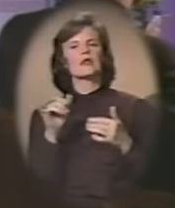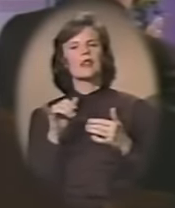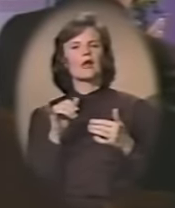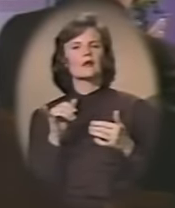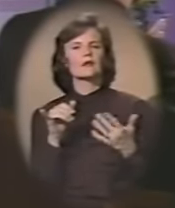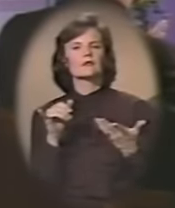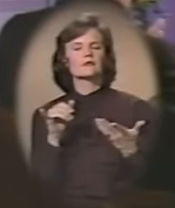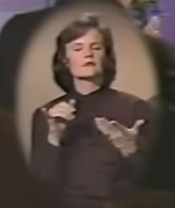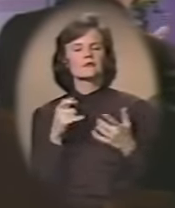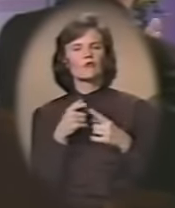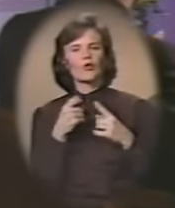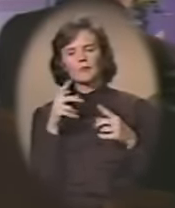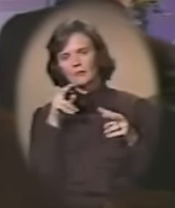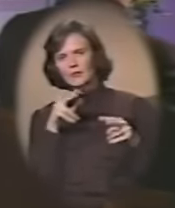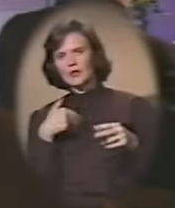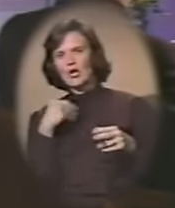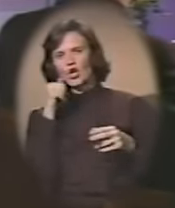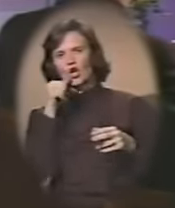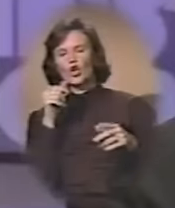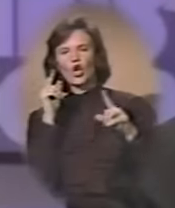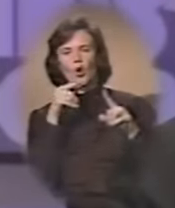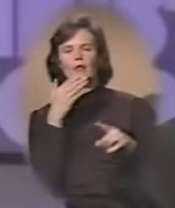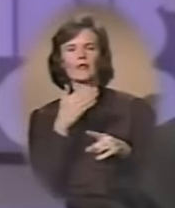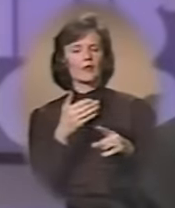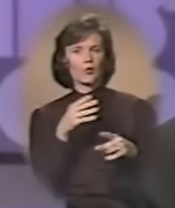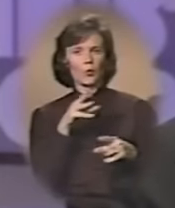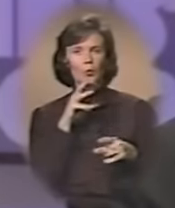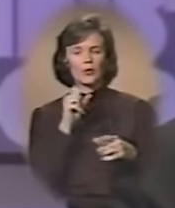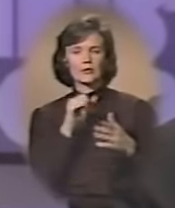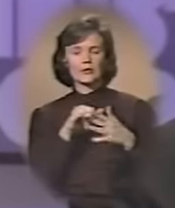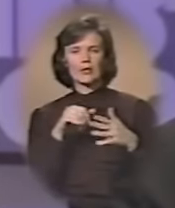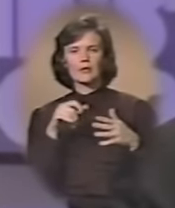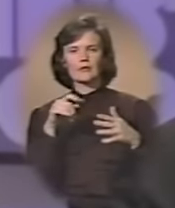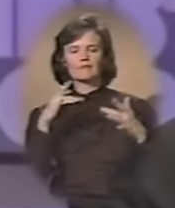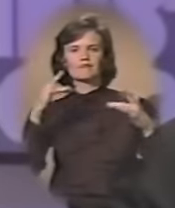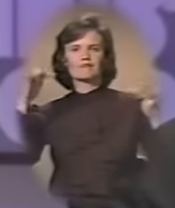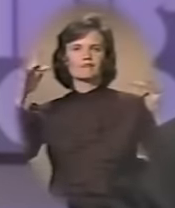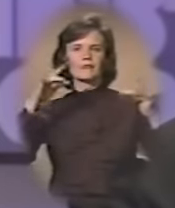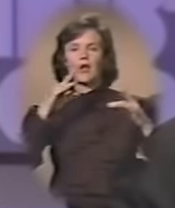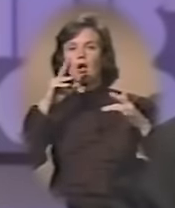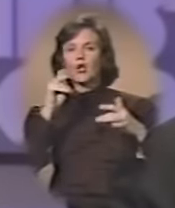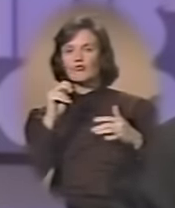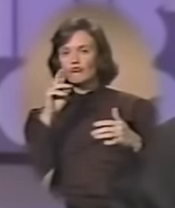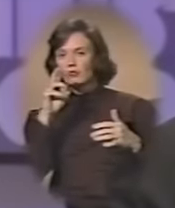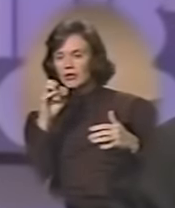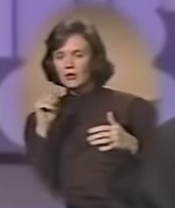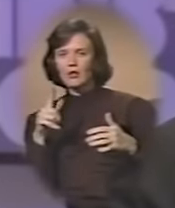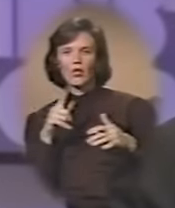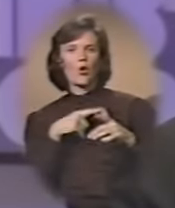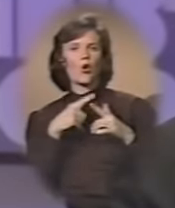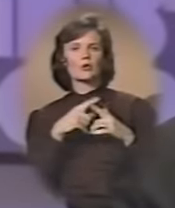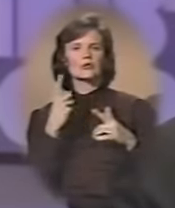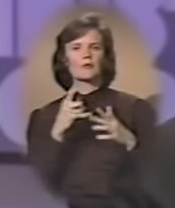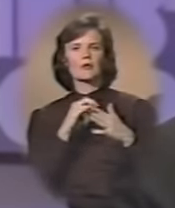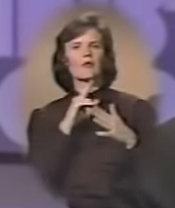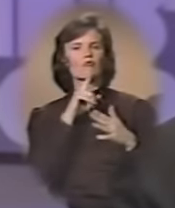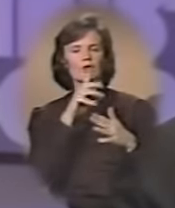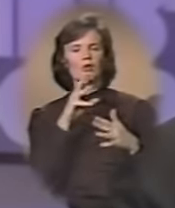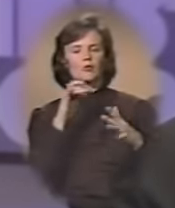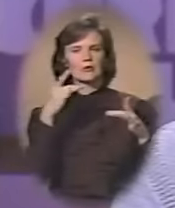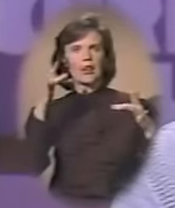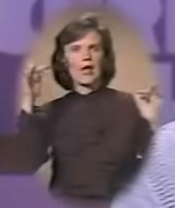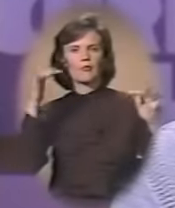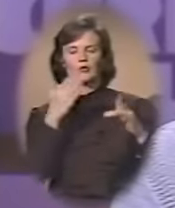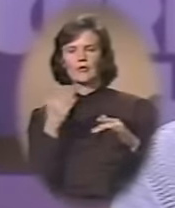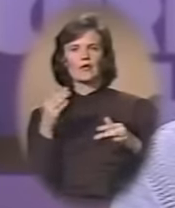like just from the perspective of a young girl going there. Was it Tinsel City, unreal, or was it something that really was the